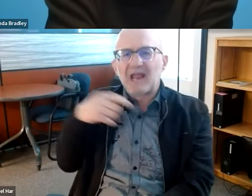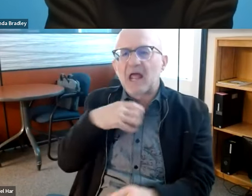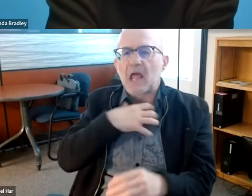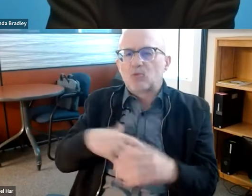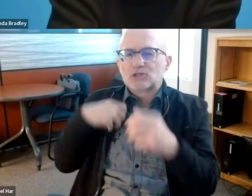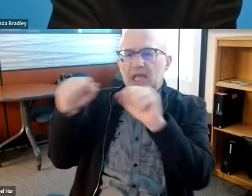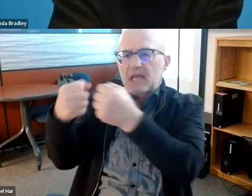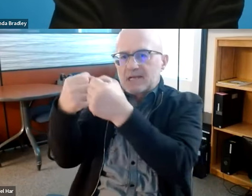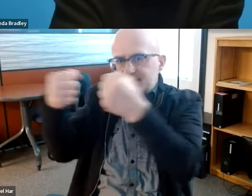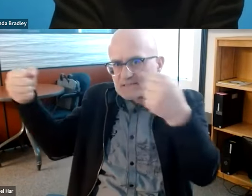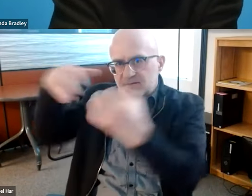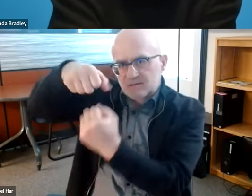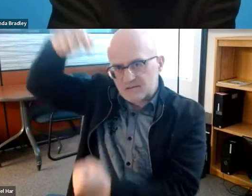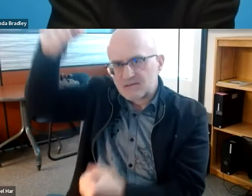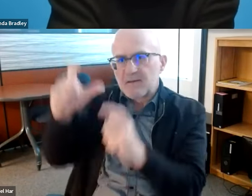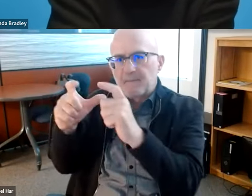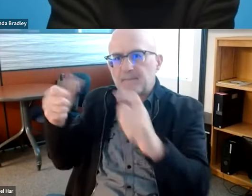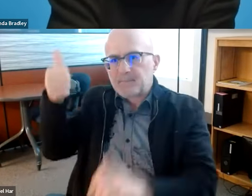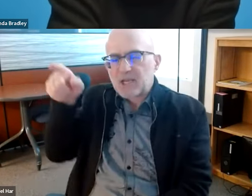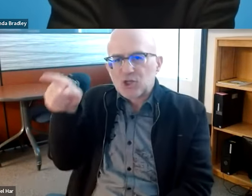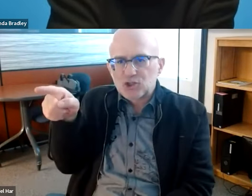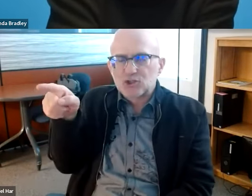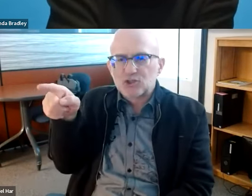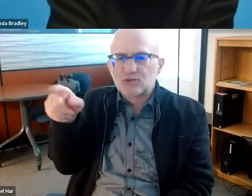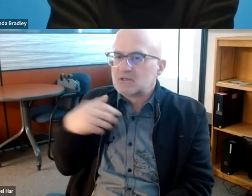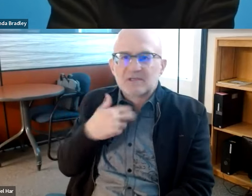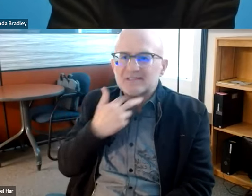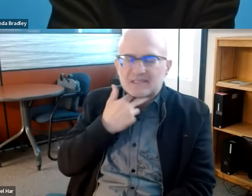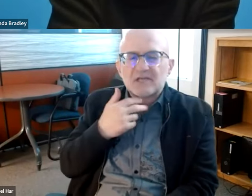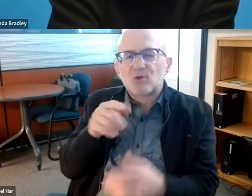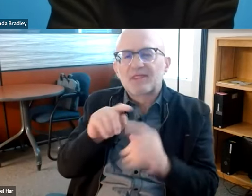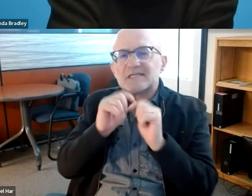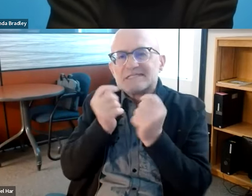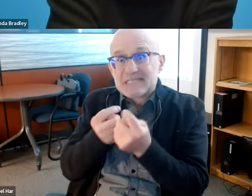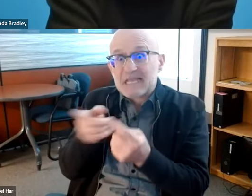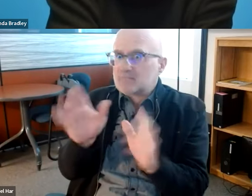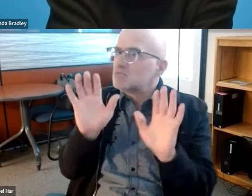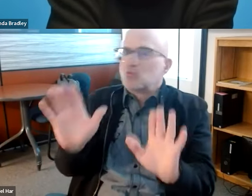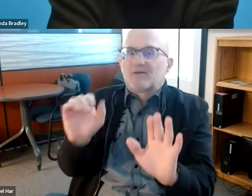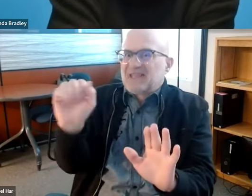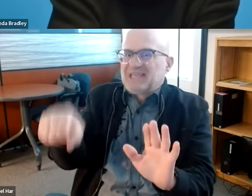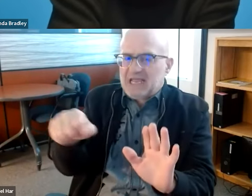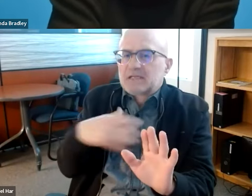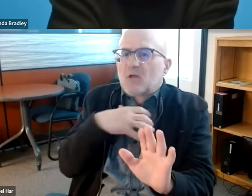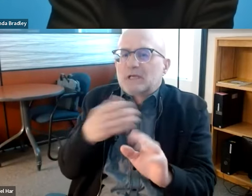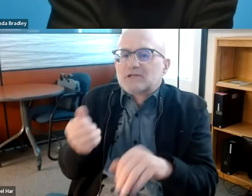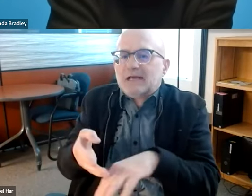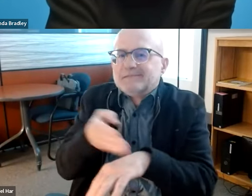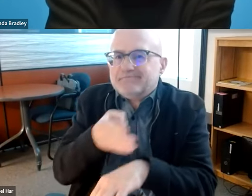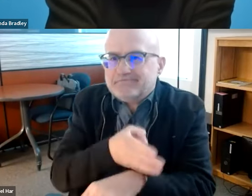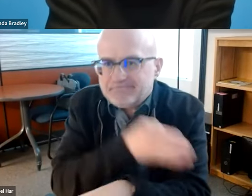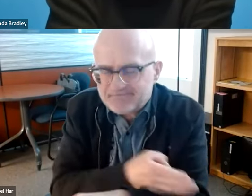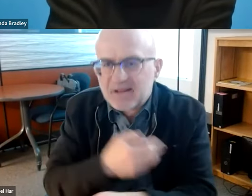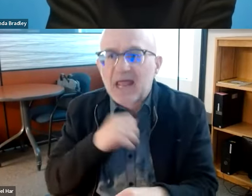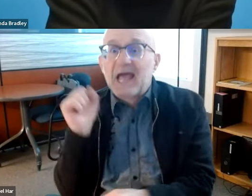Also, with the interpreter placement on the screen, it would be really nice if we could change the size and the placement of where the interpreter is and where